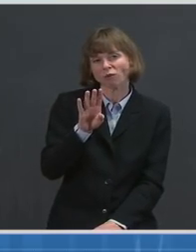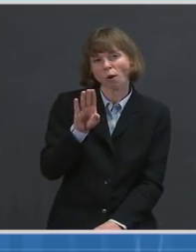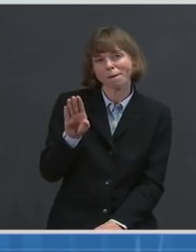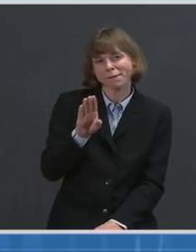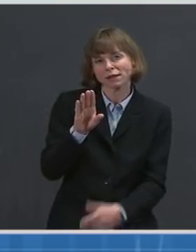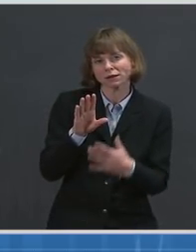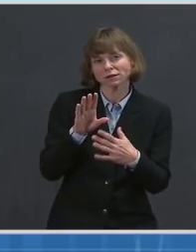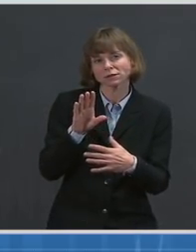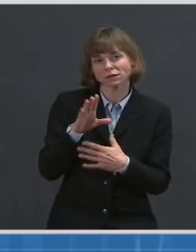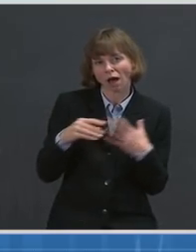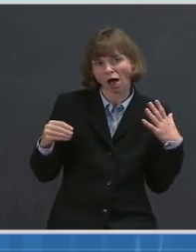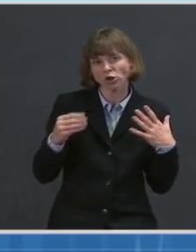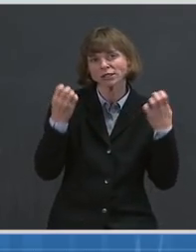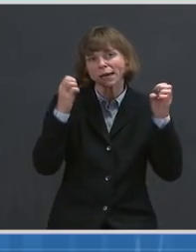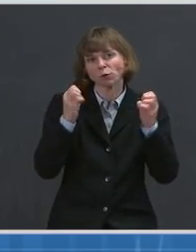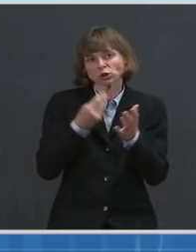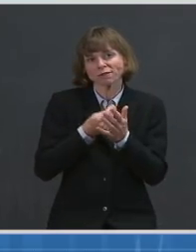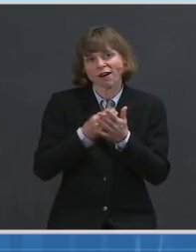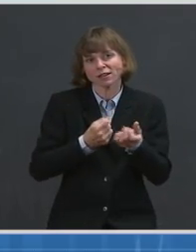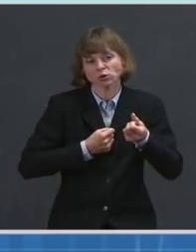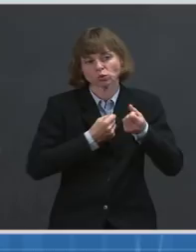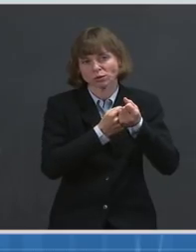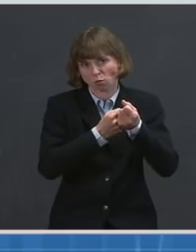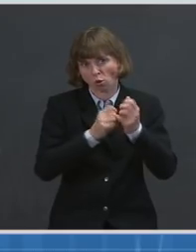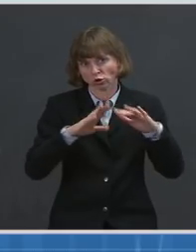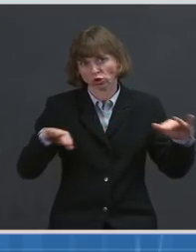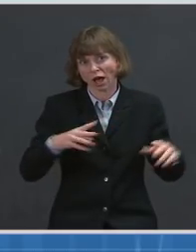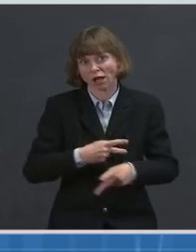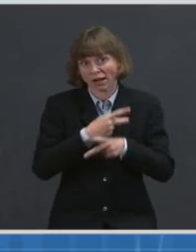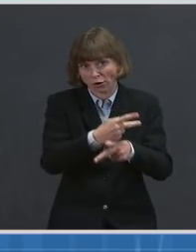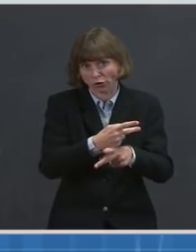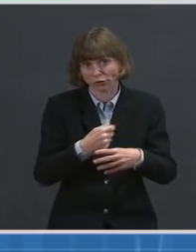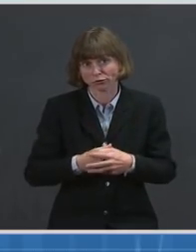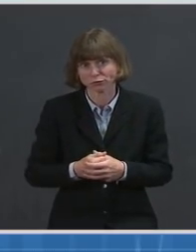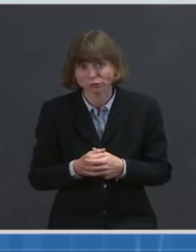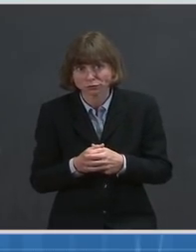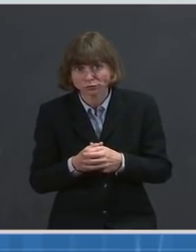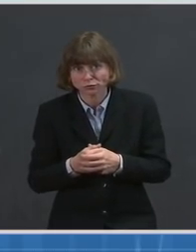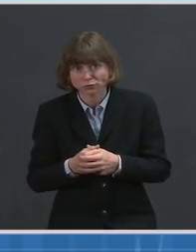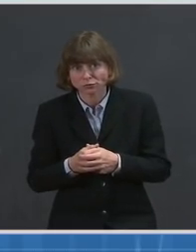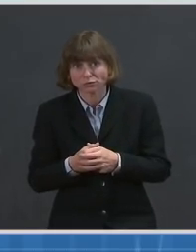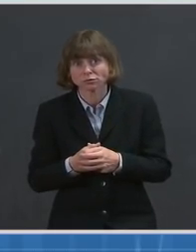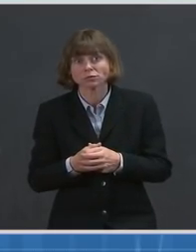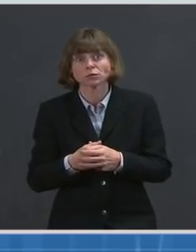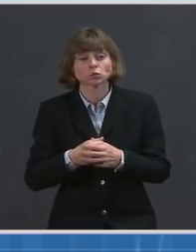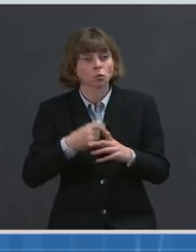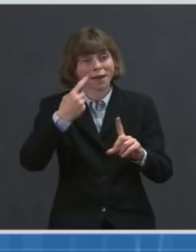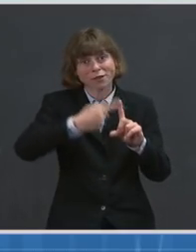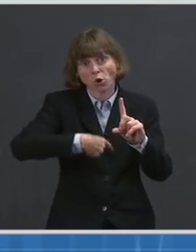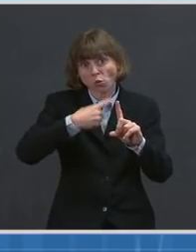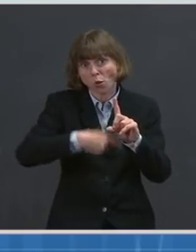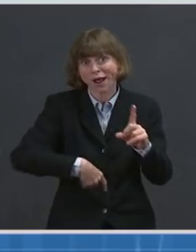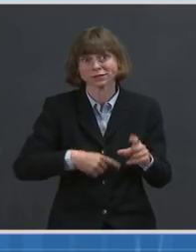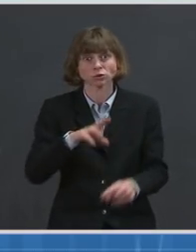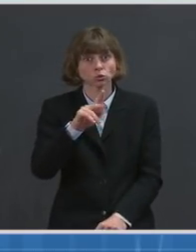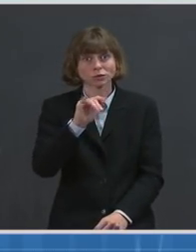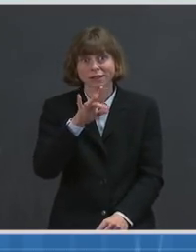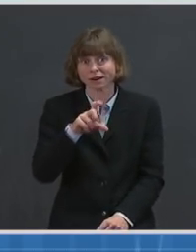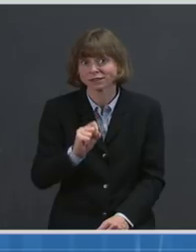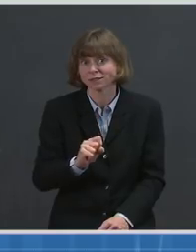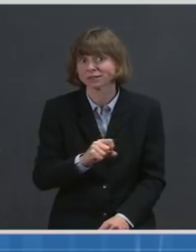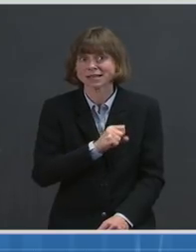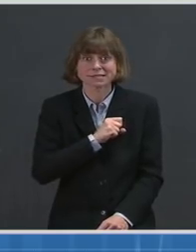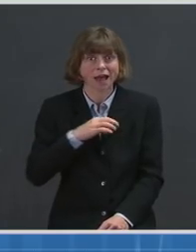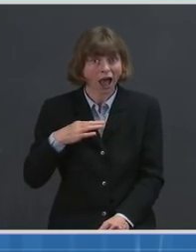to help support child care providers. This funding can be used to pay for rent, utilities, and staff, but